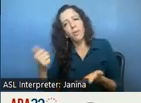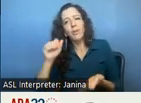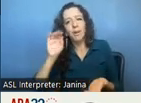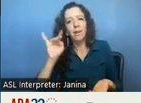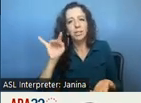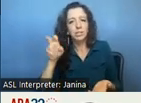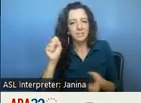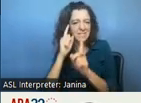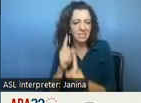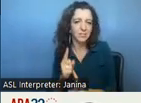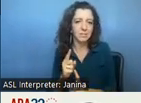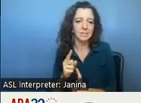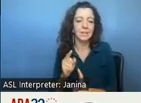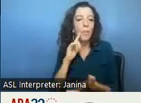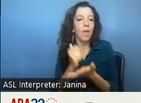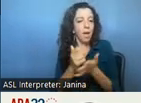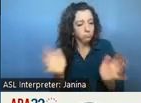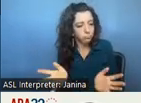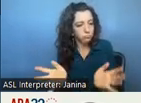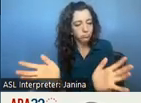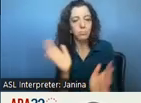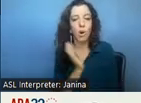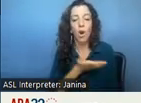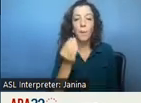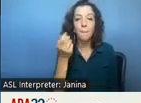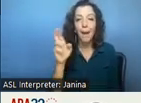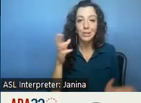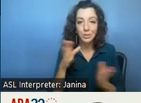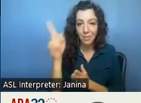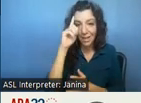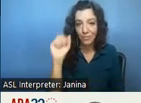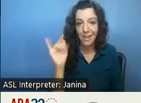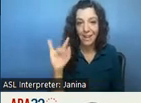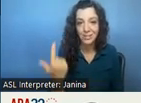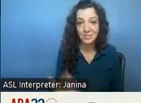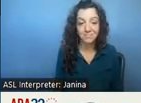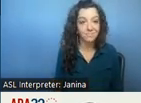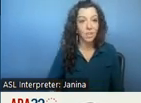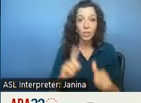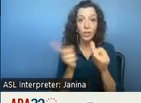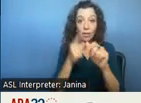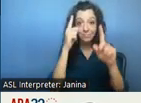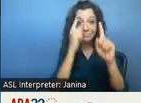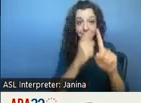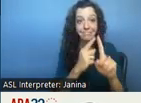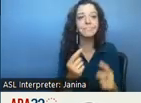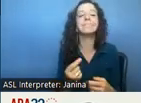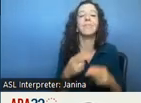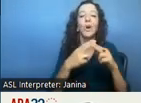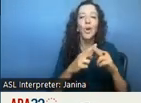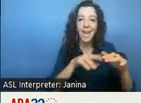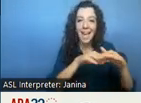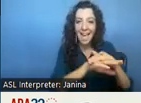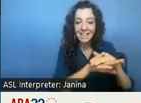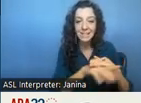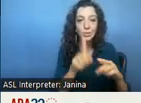help move the master plan for aging forward so the first initiative i'd like to highlight is what we call our access to technology for